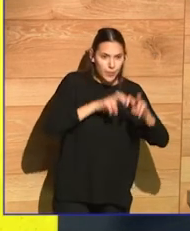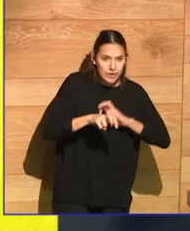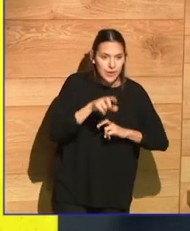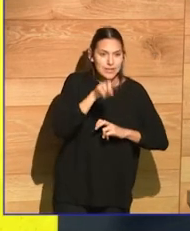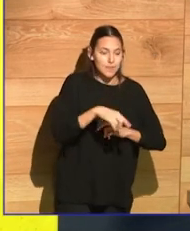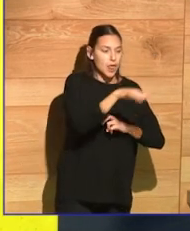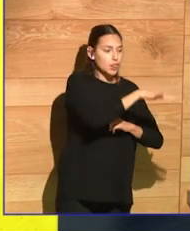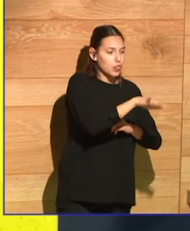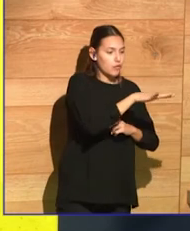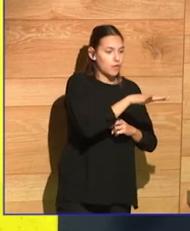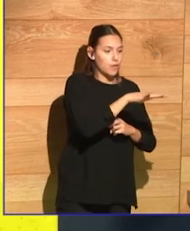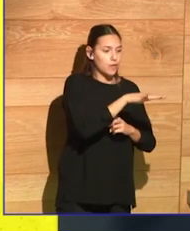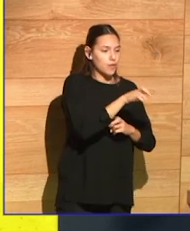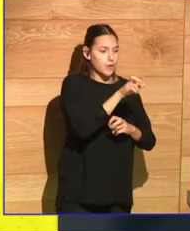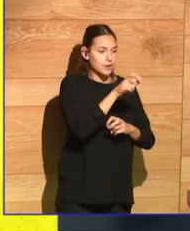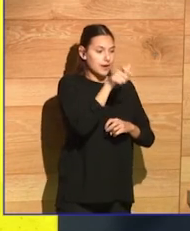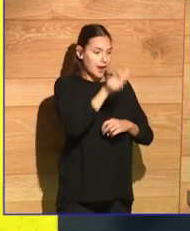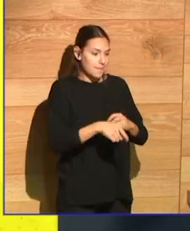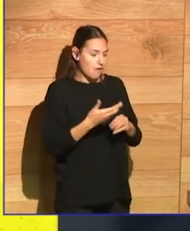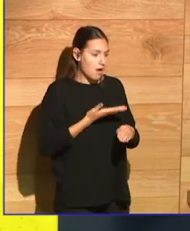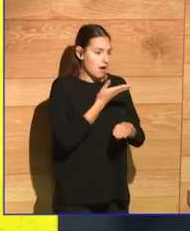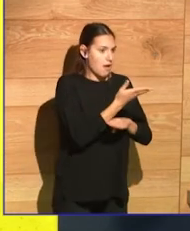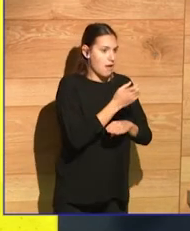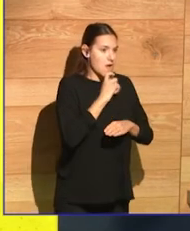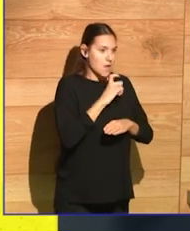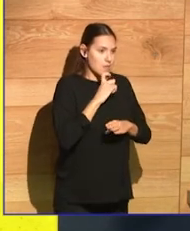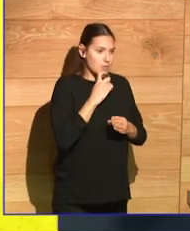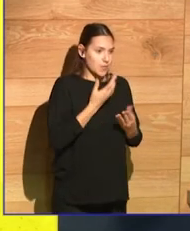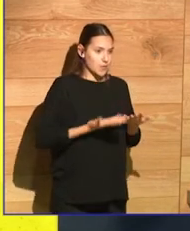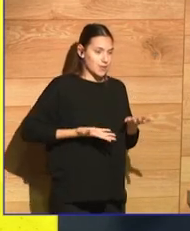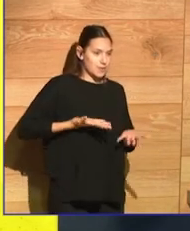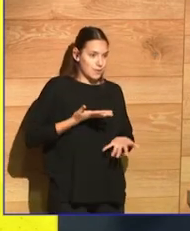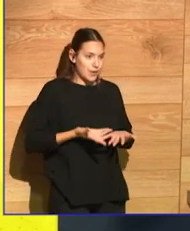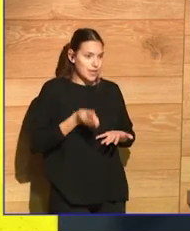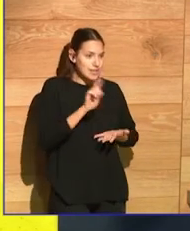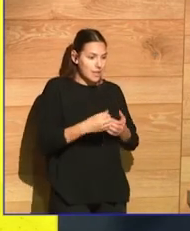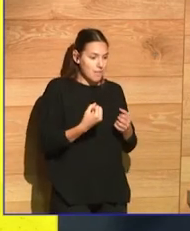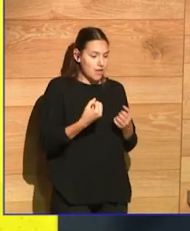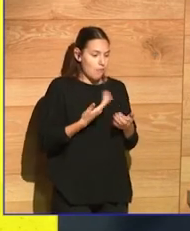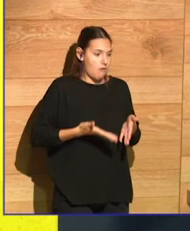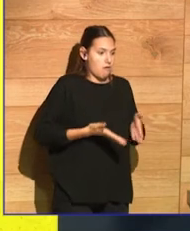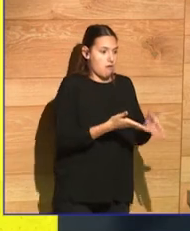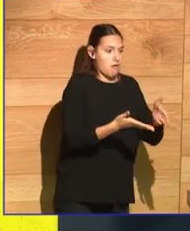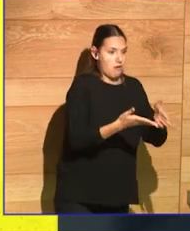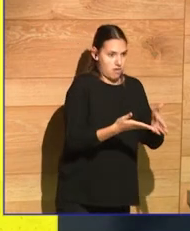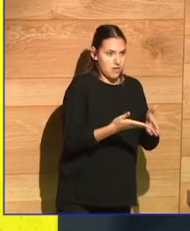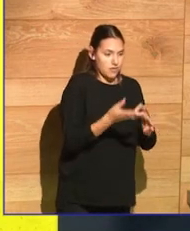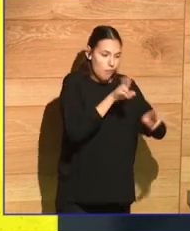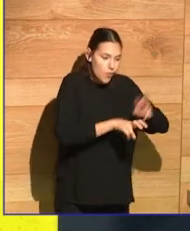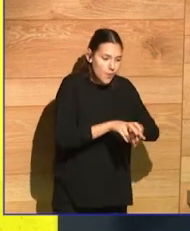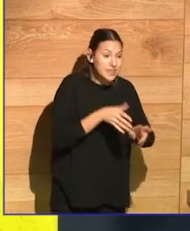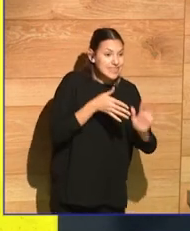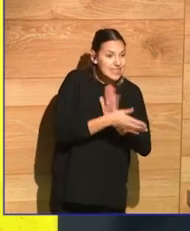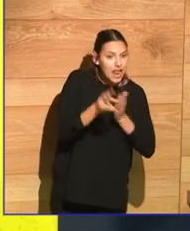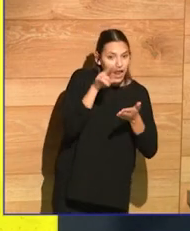people, those things that people are afraid of, those people where it's scary to tread into. To